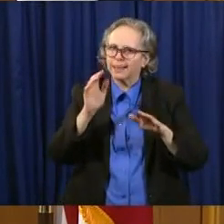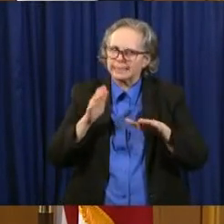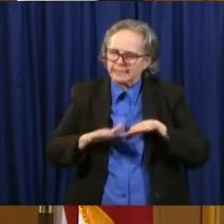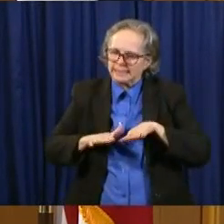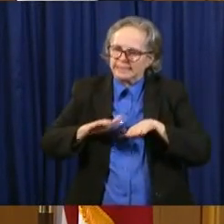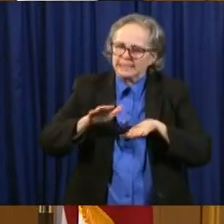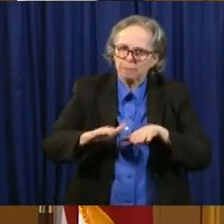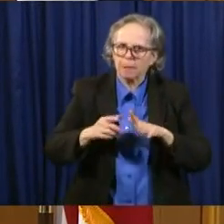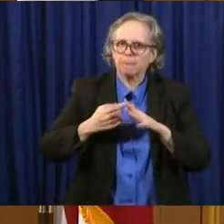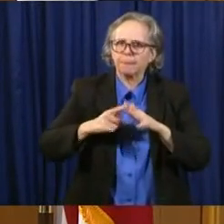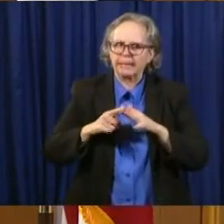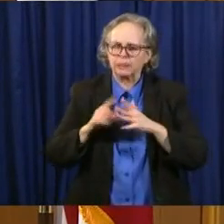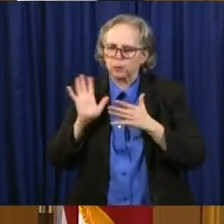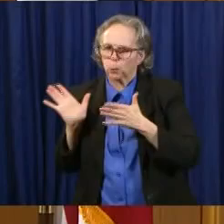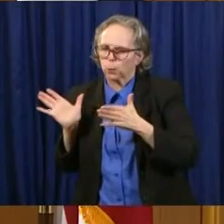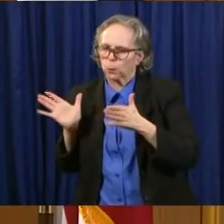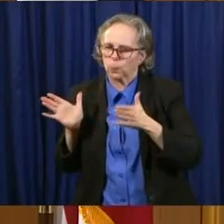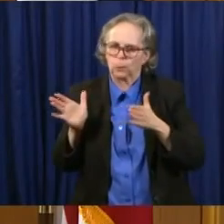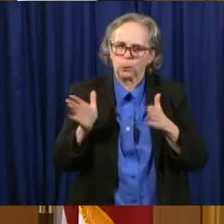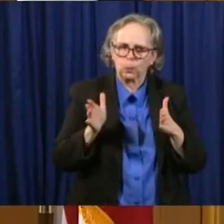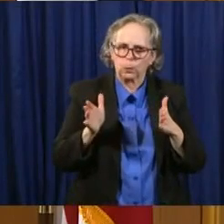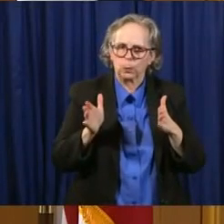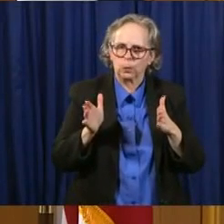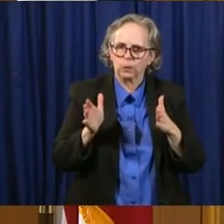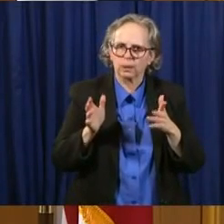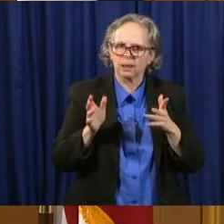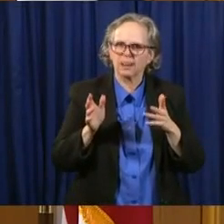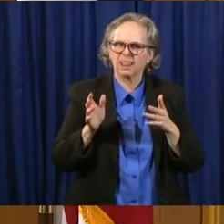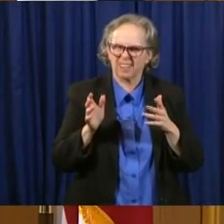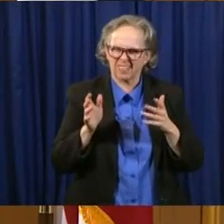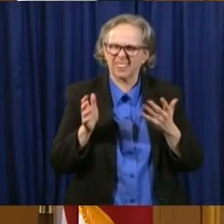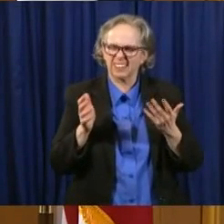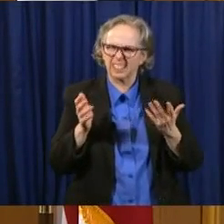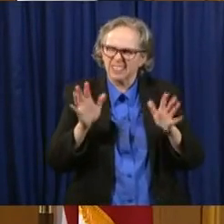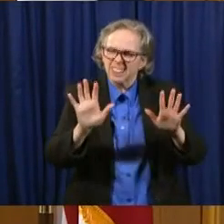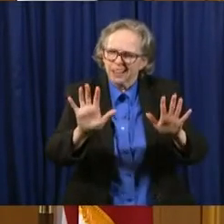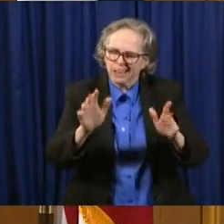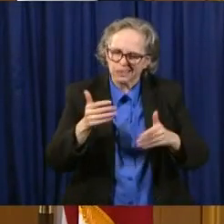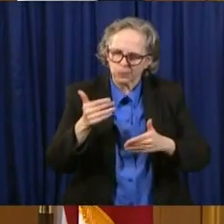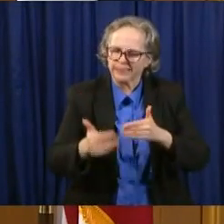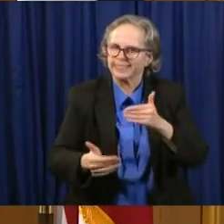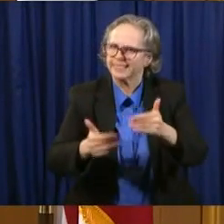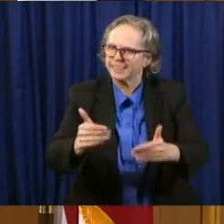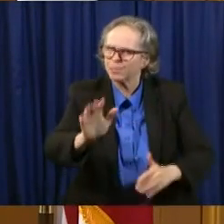of the first, really the first step back as we, as we move forward. Um,